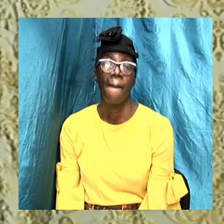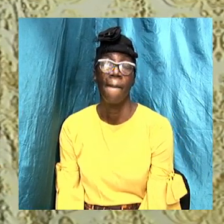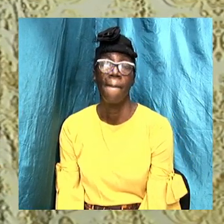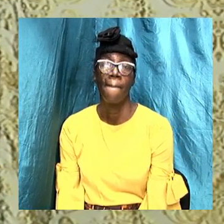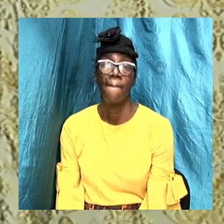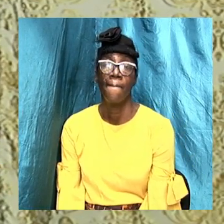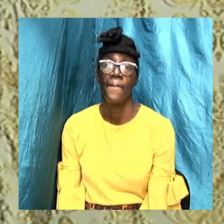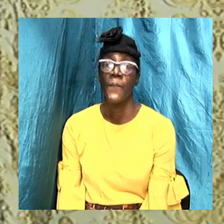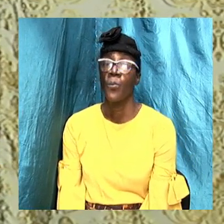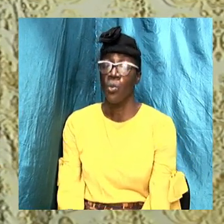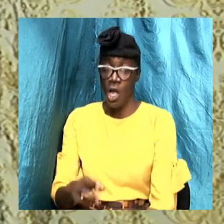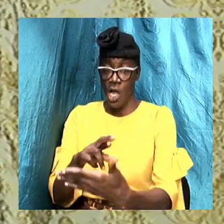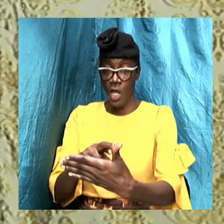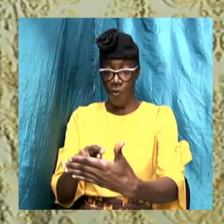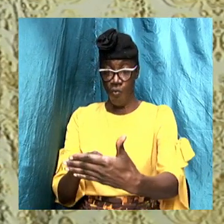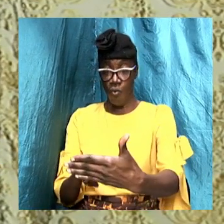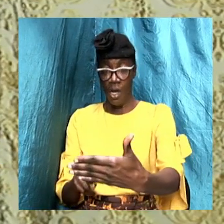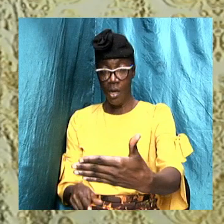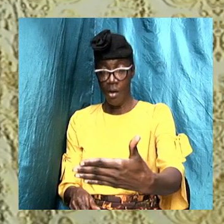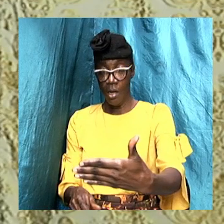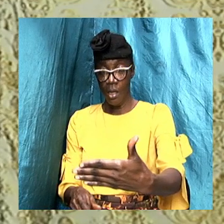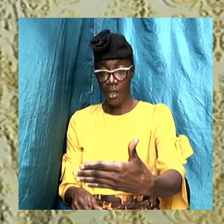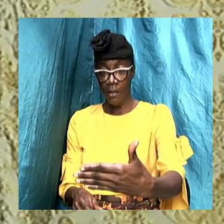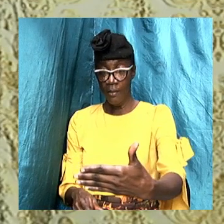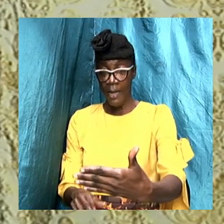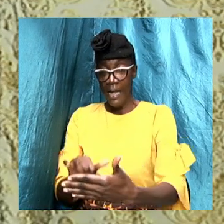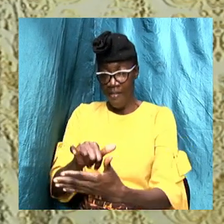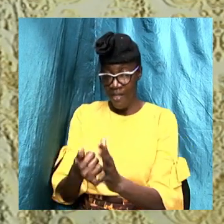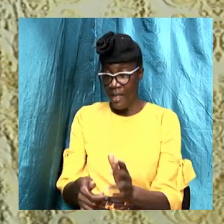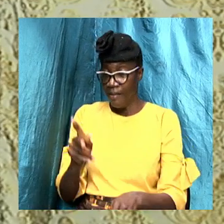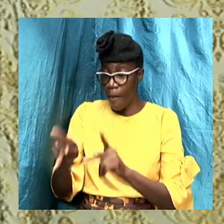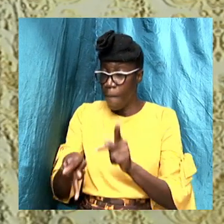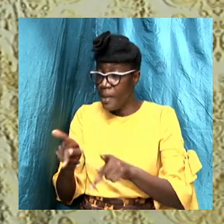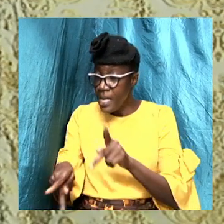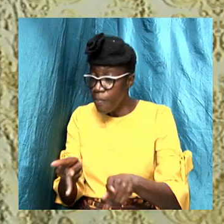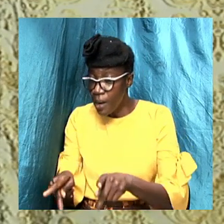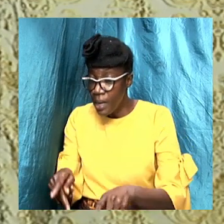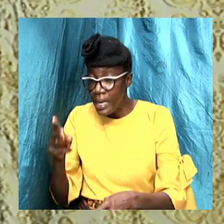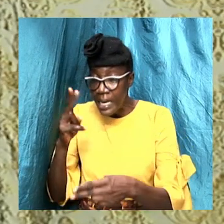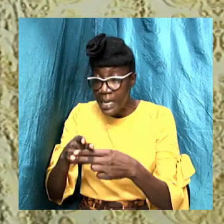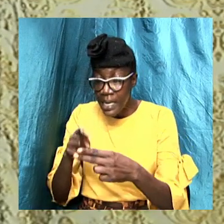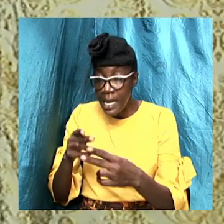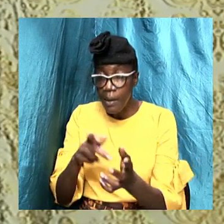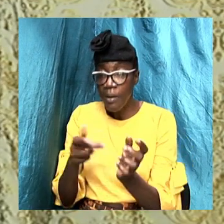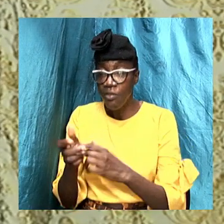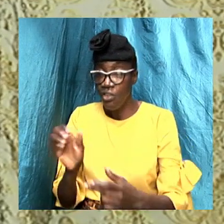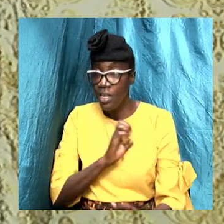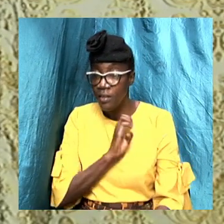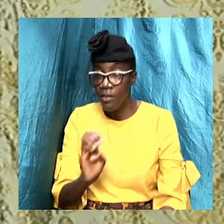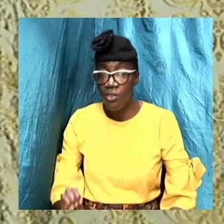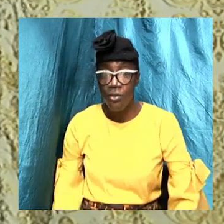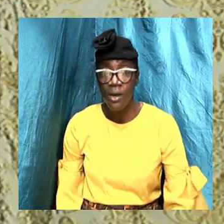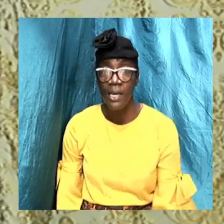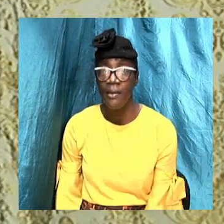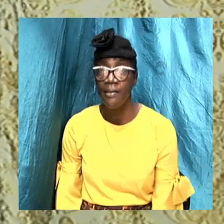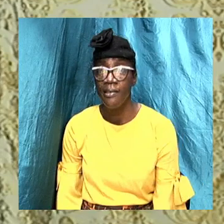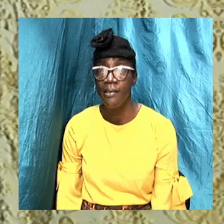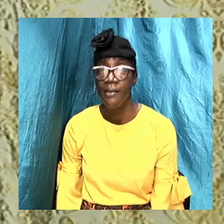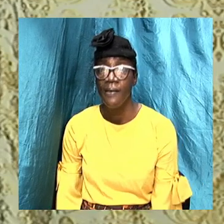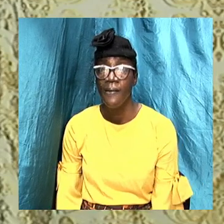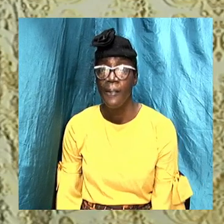it records the following people were baptized in the name of Jesus Christ I'm going to look at this quickly